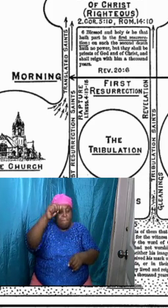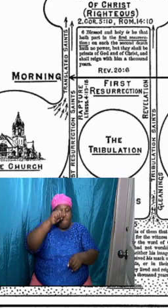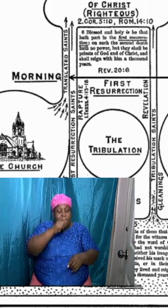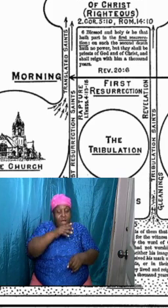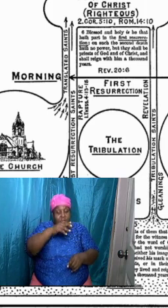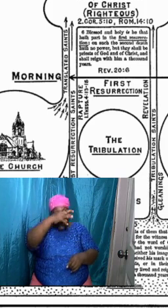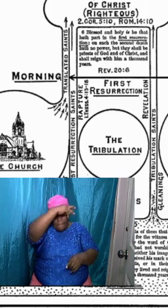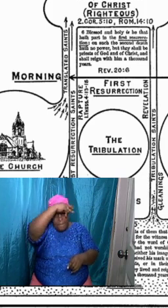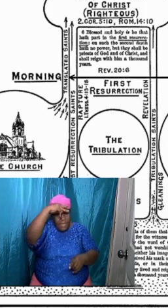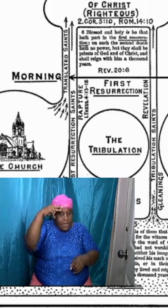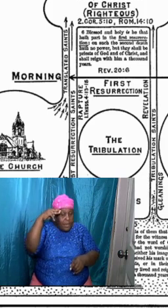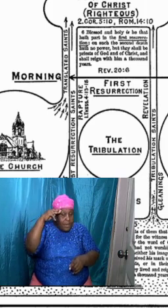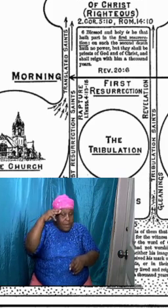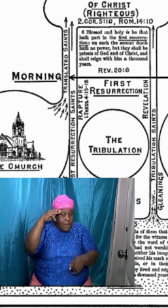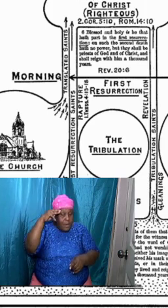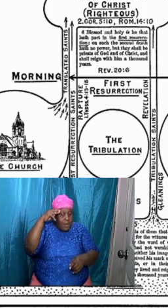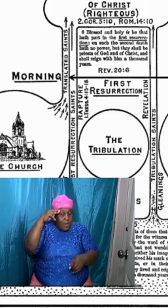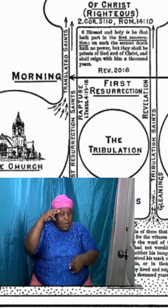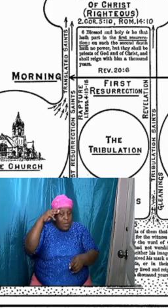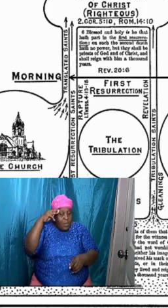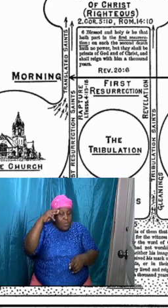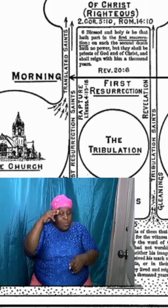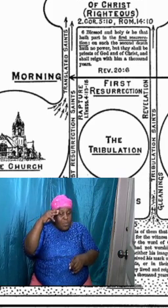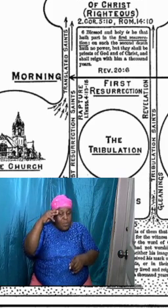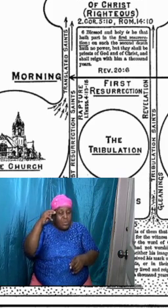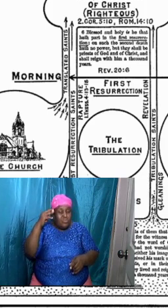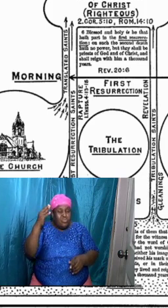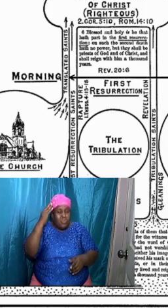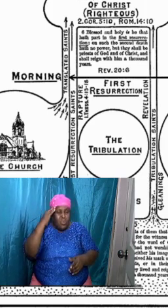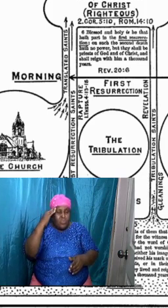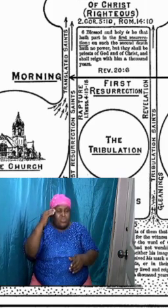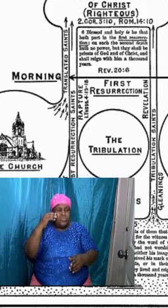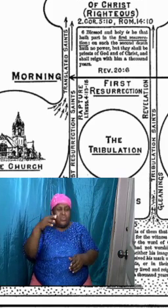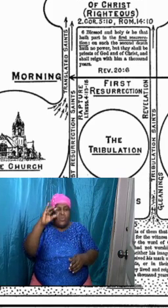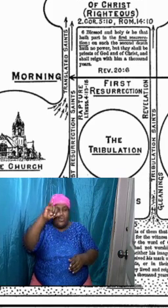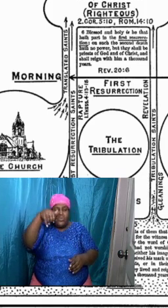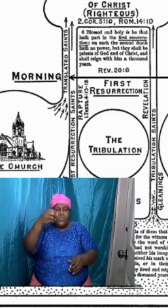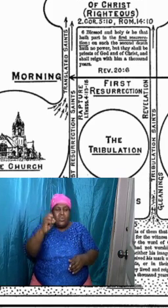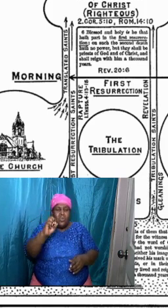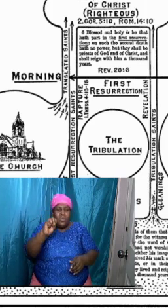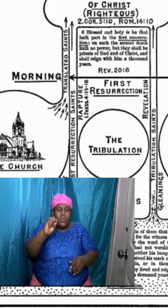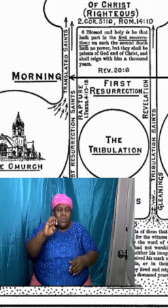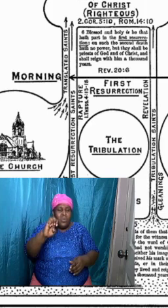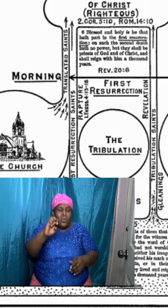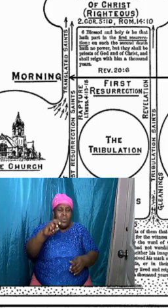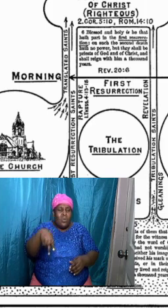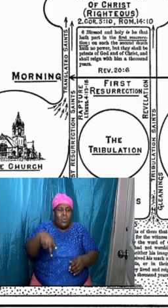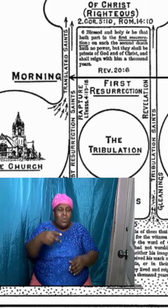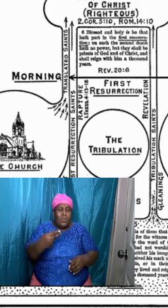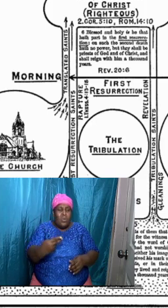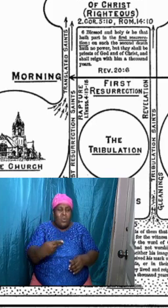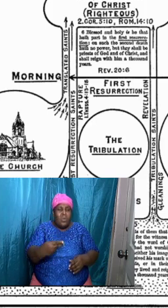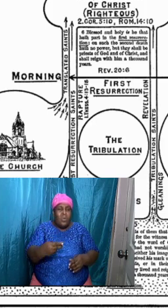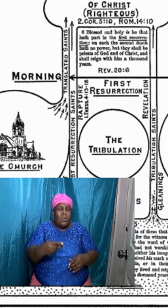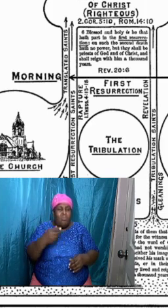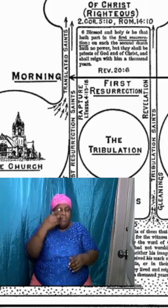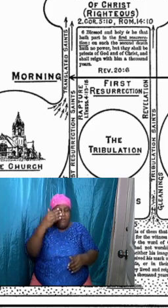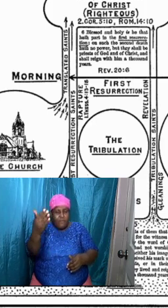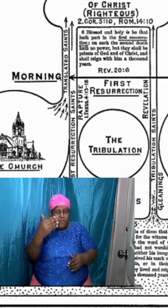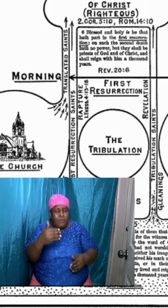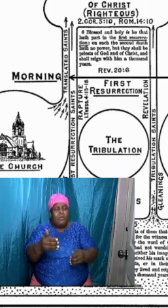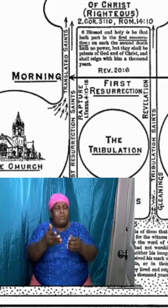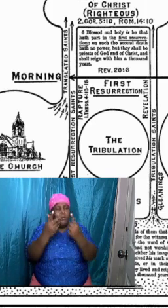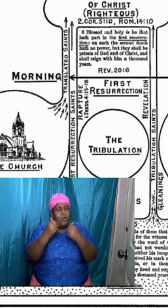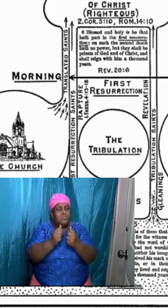exposed to Joseph before they came together she was found with child